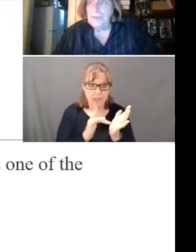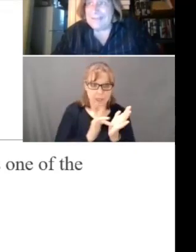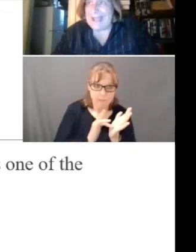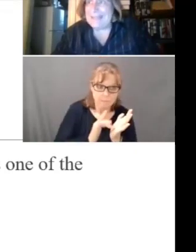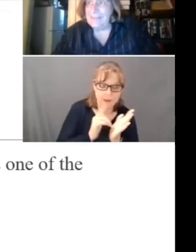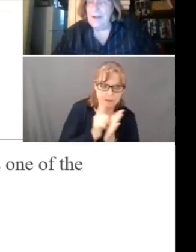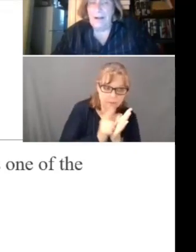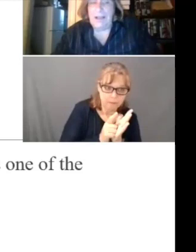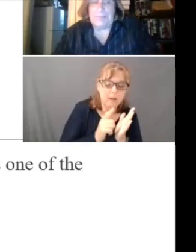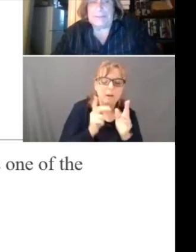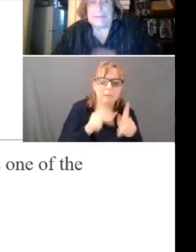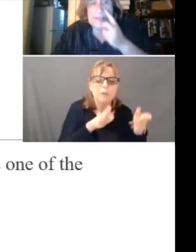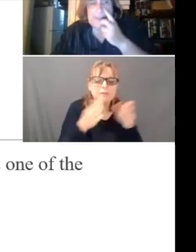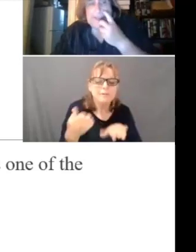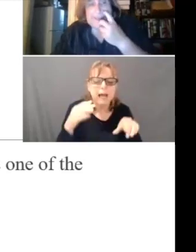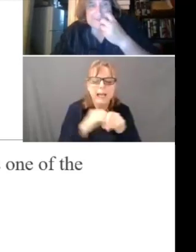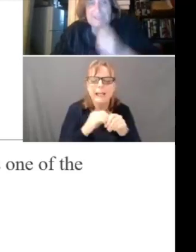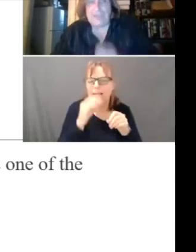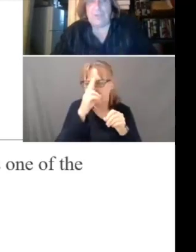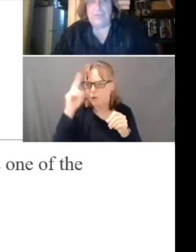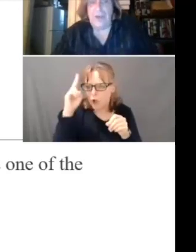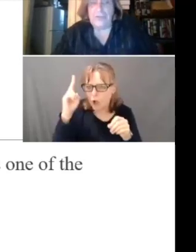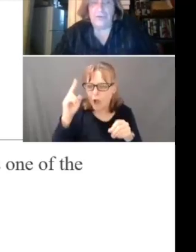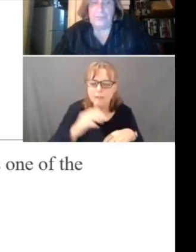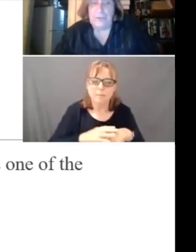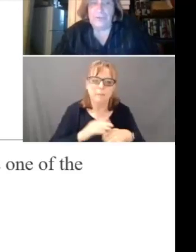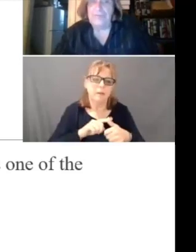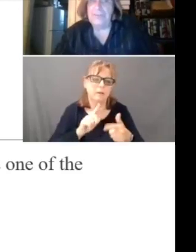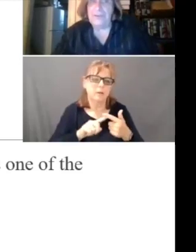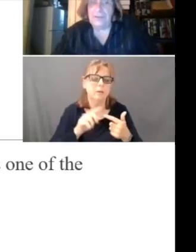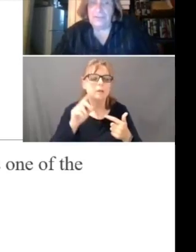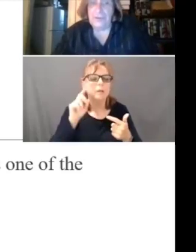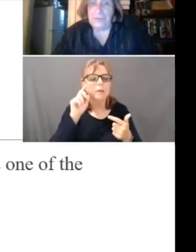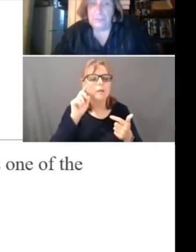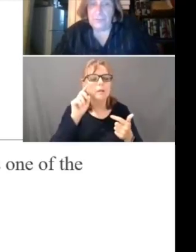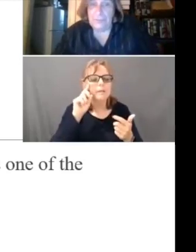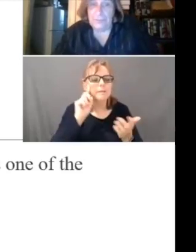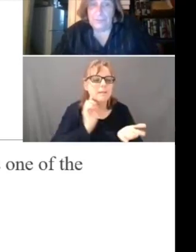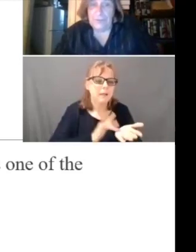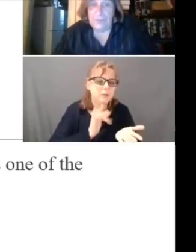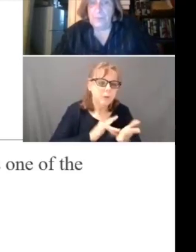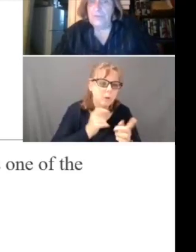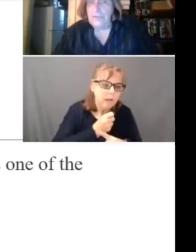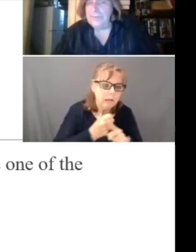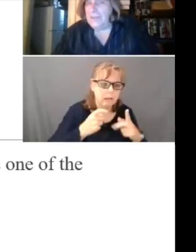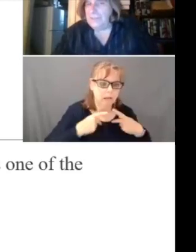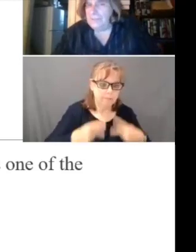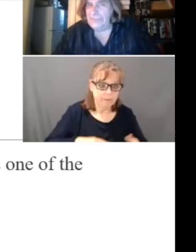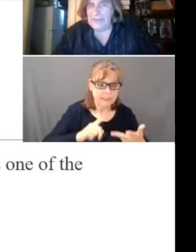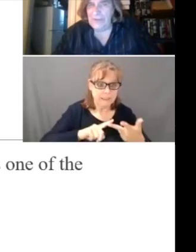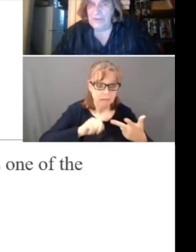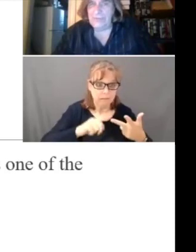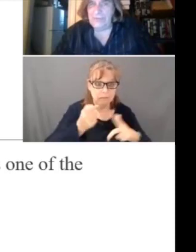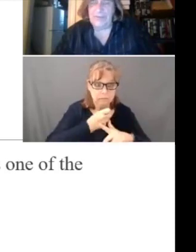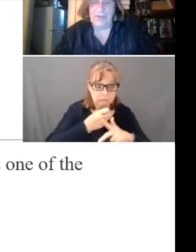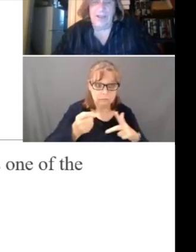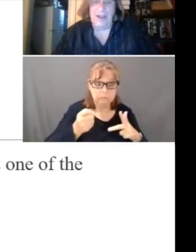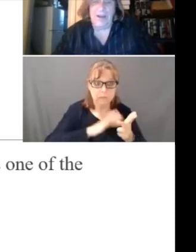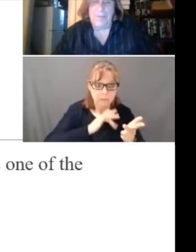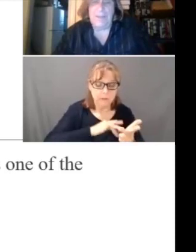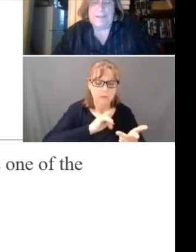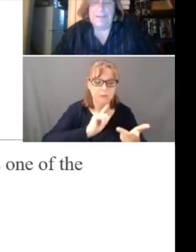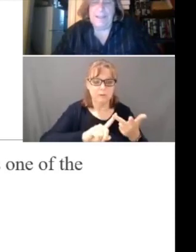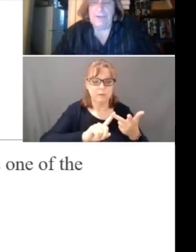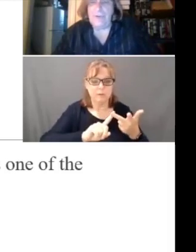a person who dies in a hospital, sexual assault or abuse, physical assault or abuse, which results in serious physical